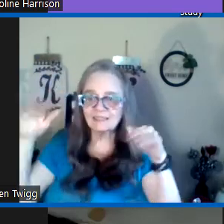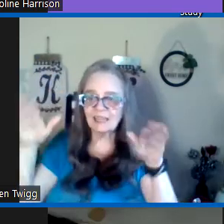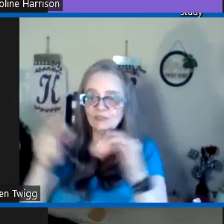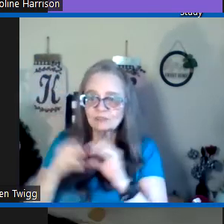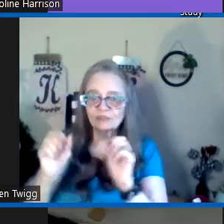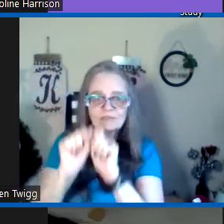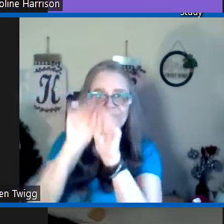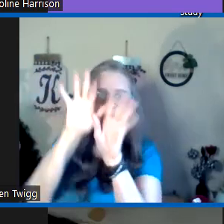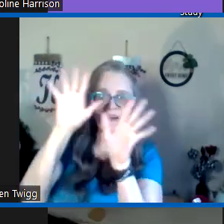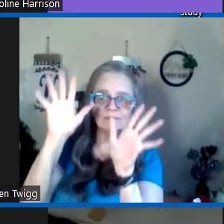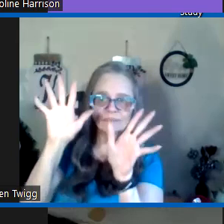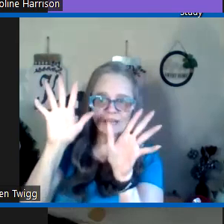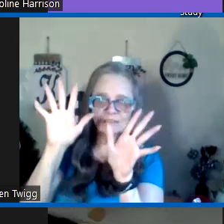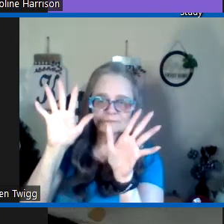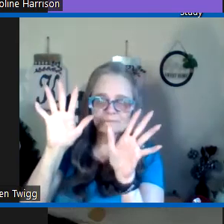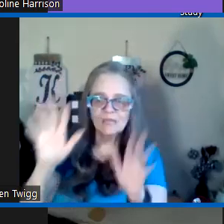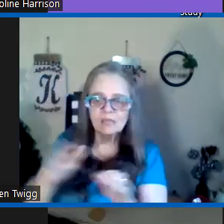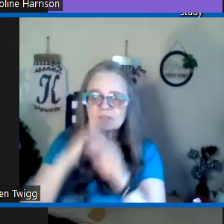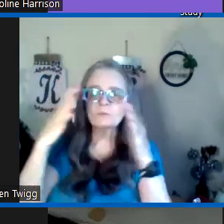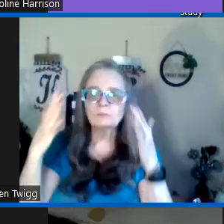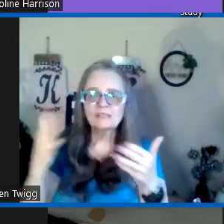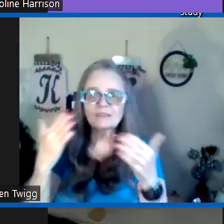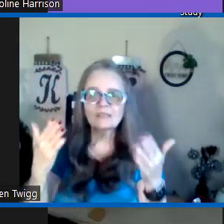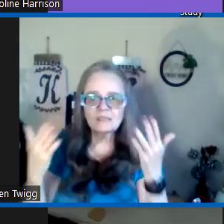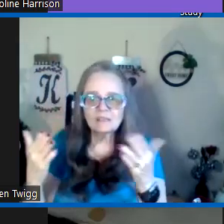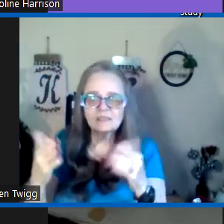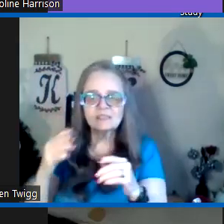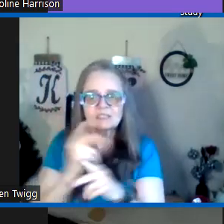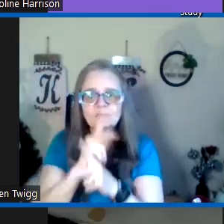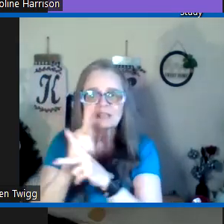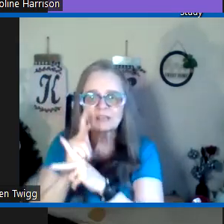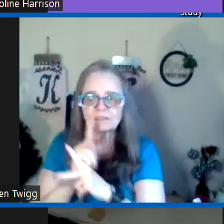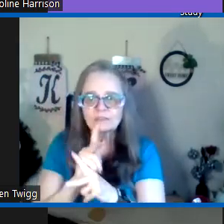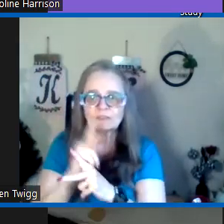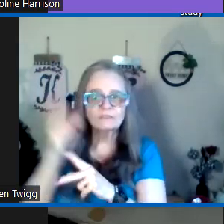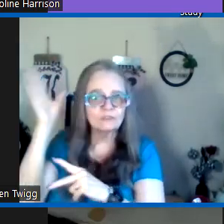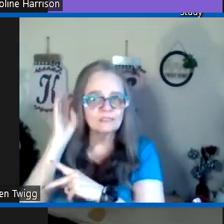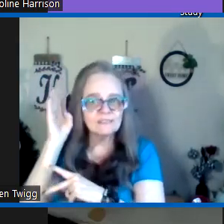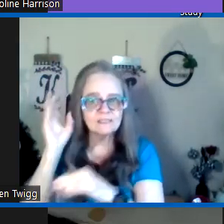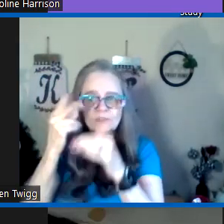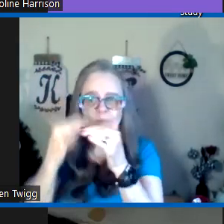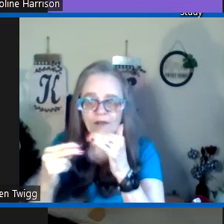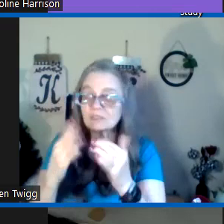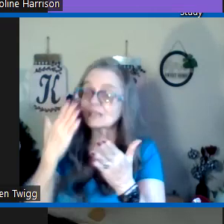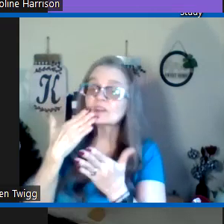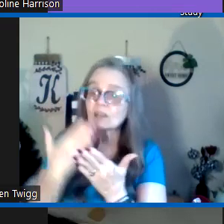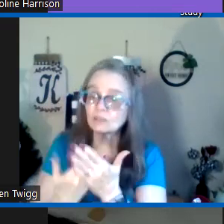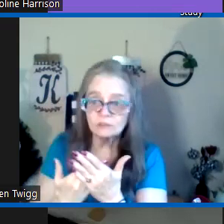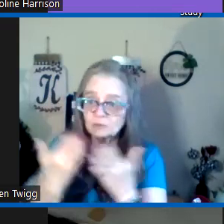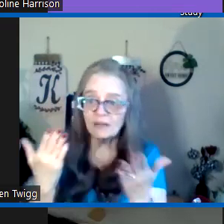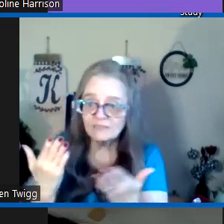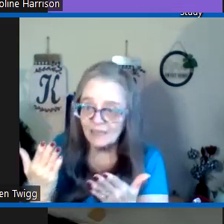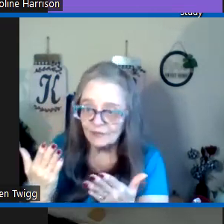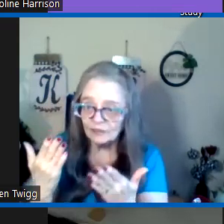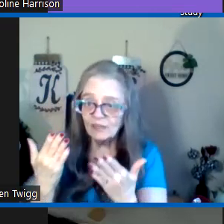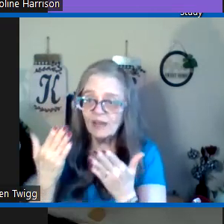as an angel of light so the big thing here is to just be careful if you're listening to prophets and there are